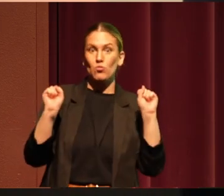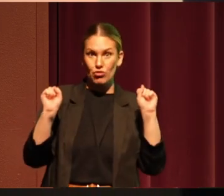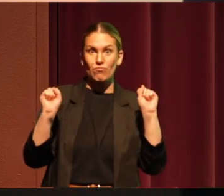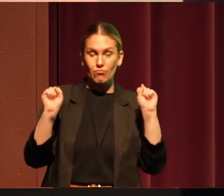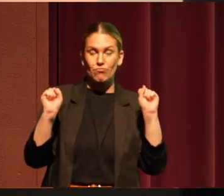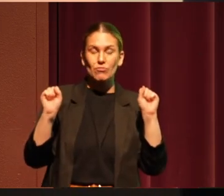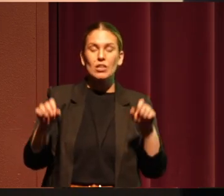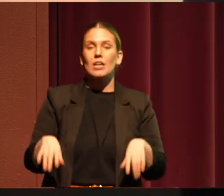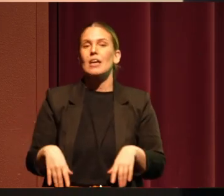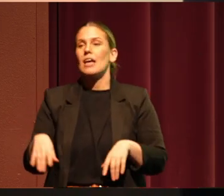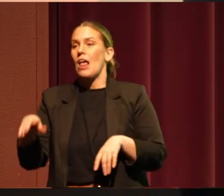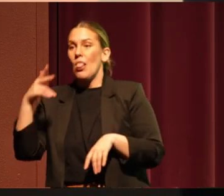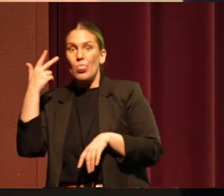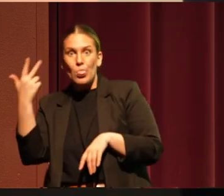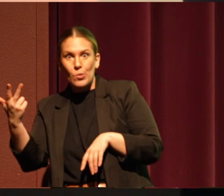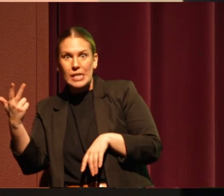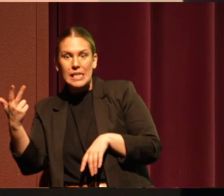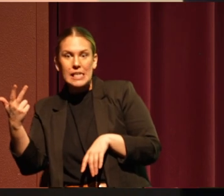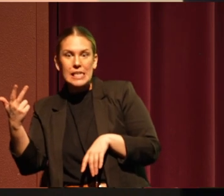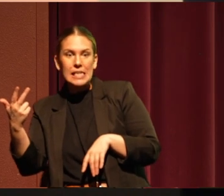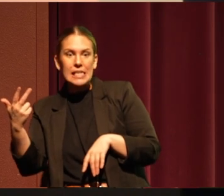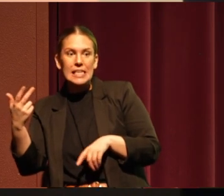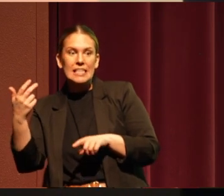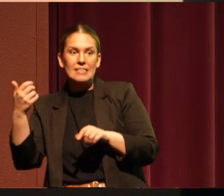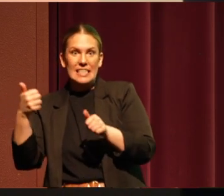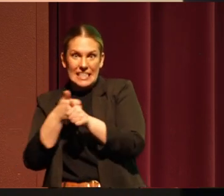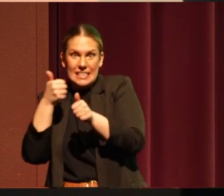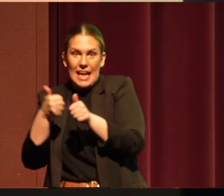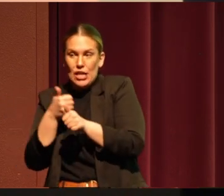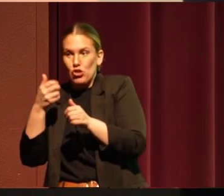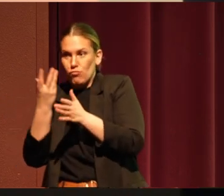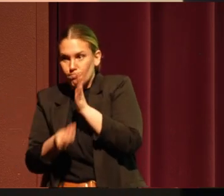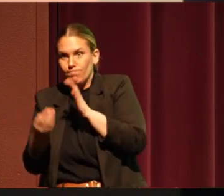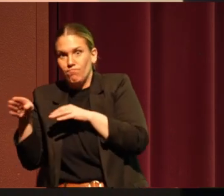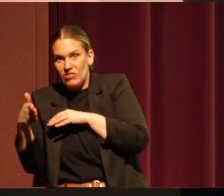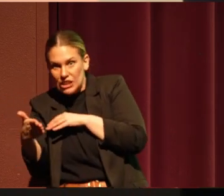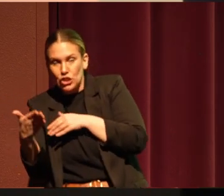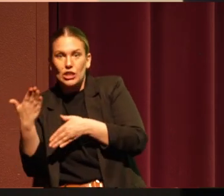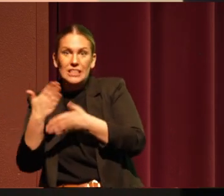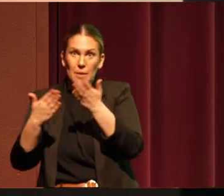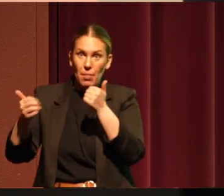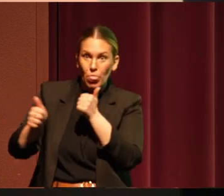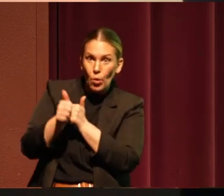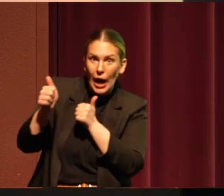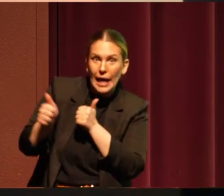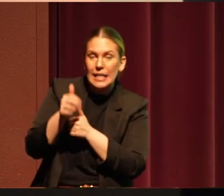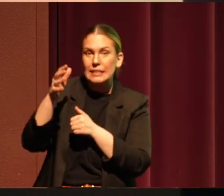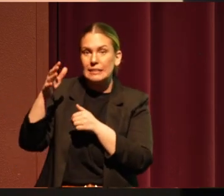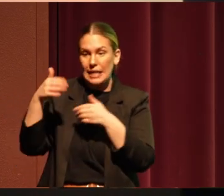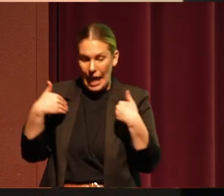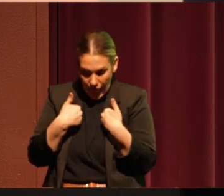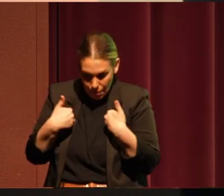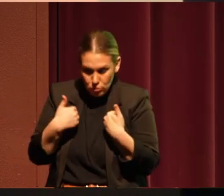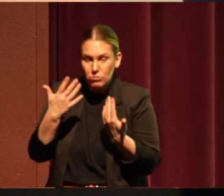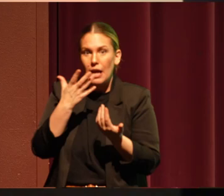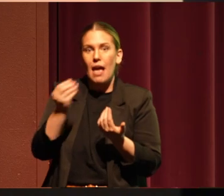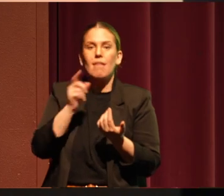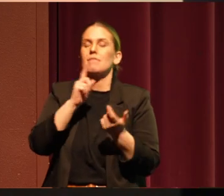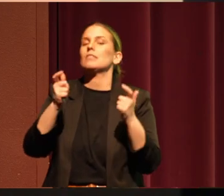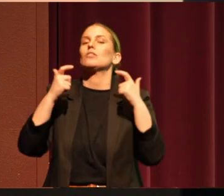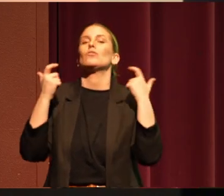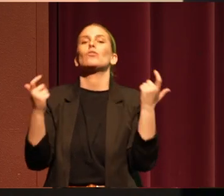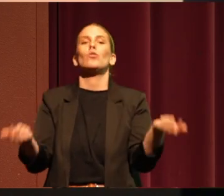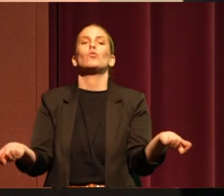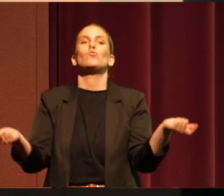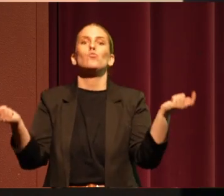three endangered fish, some threatened animals. And it is a huge